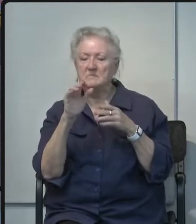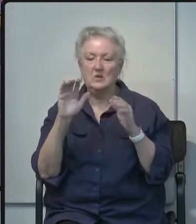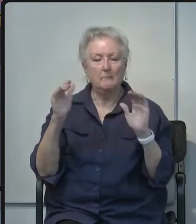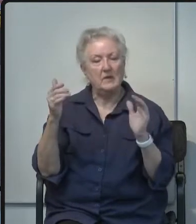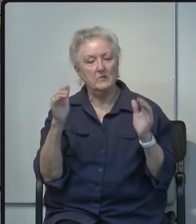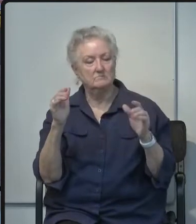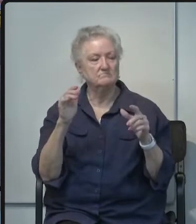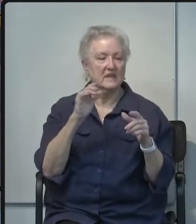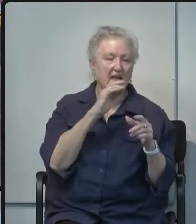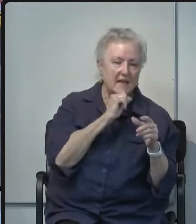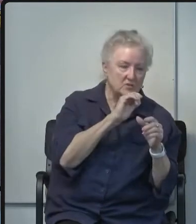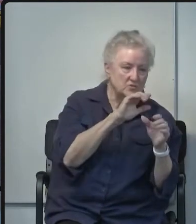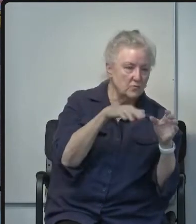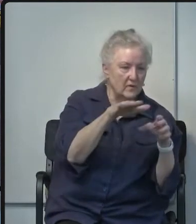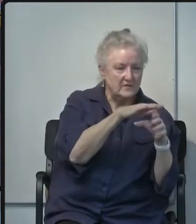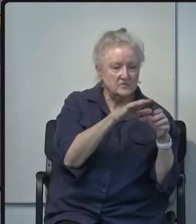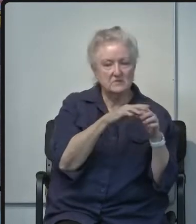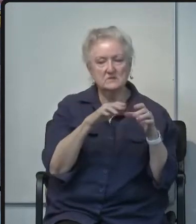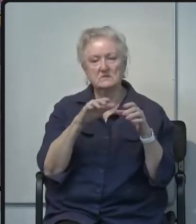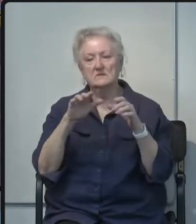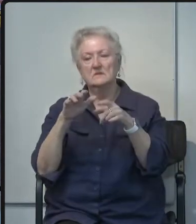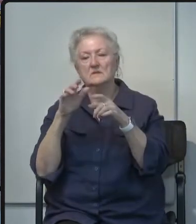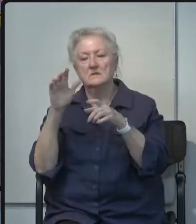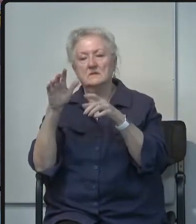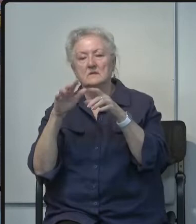such as race or gender demographics